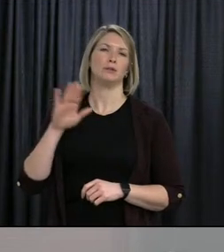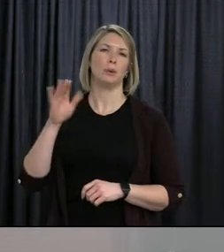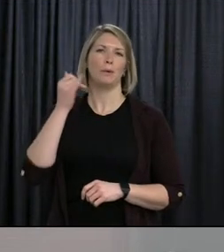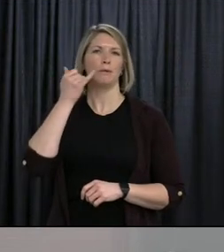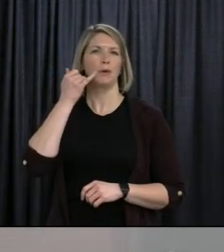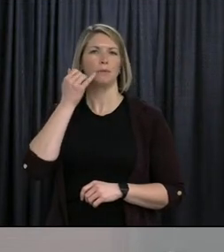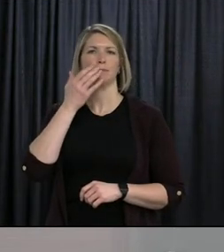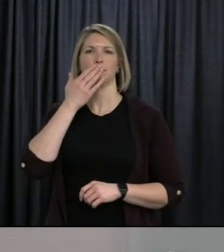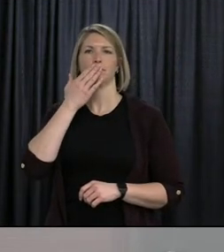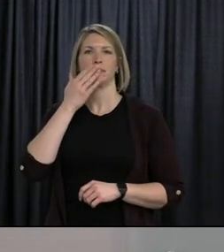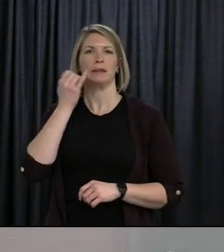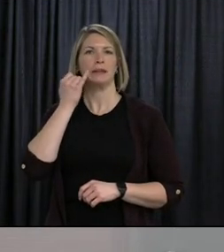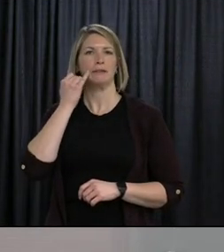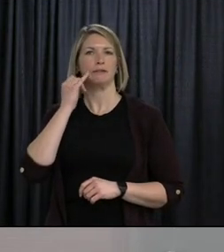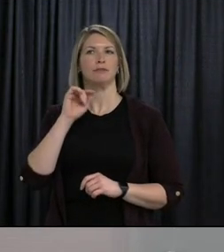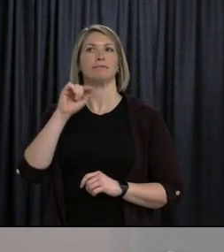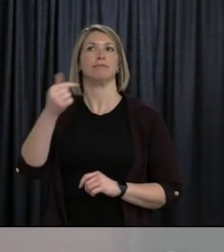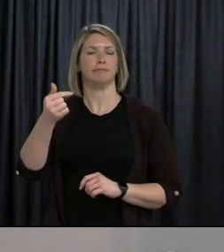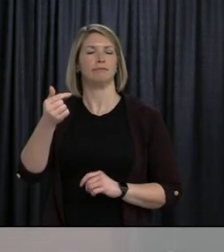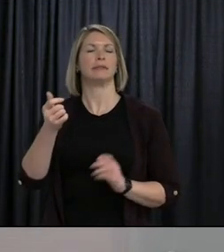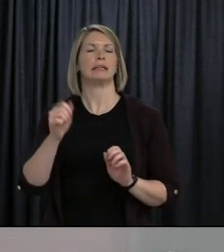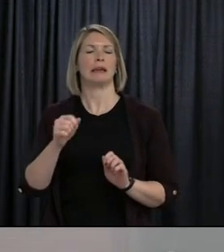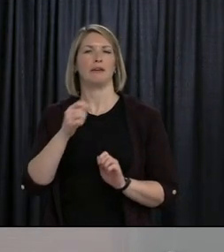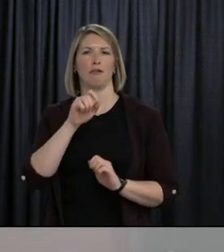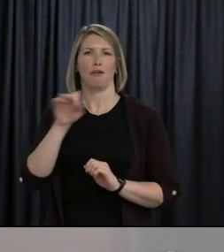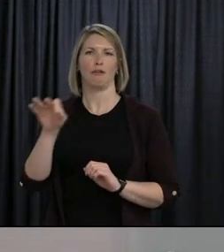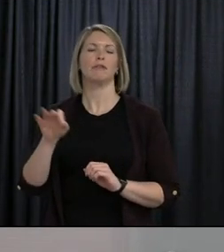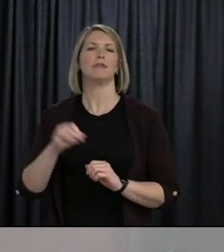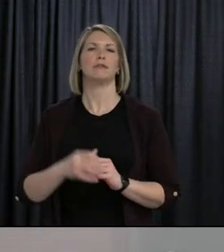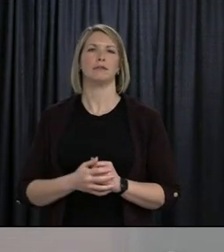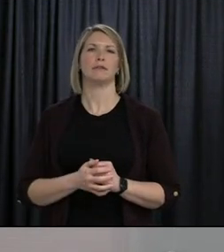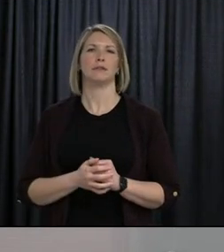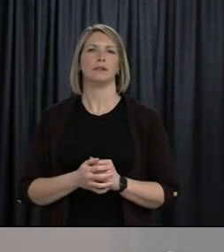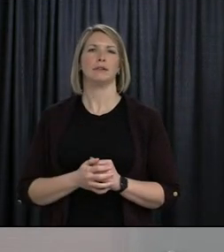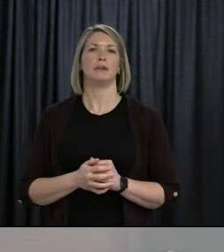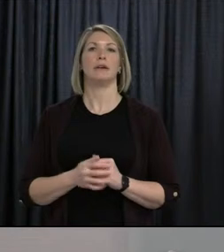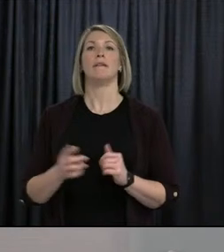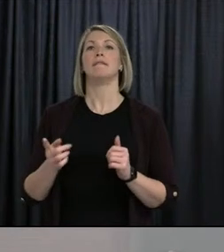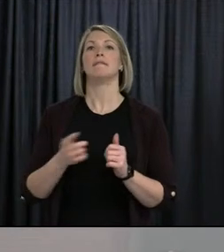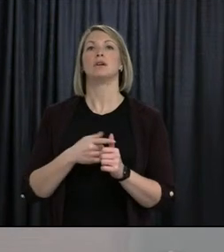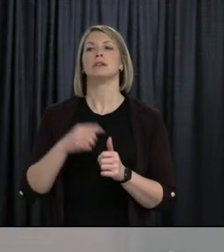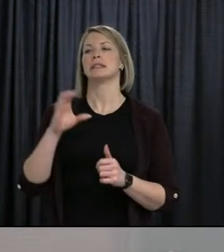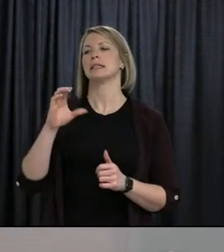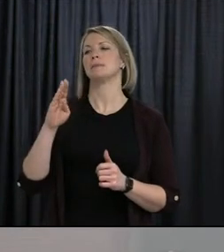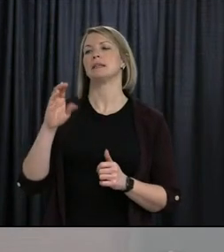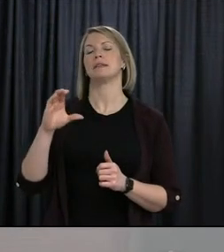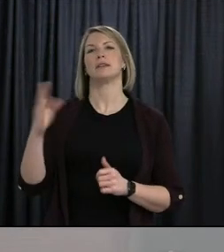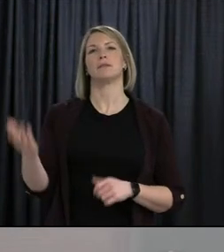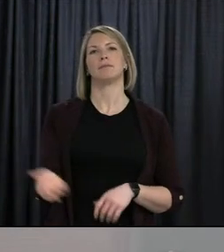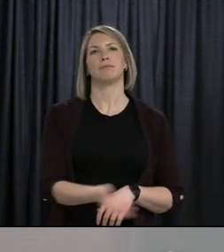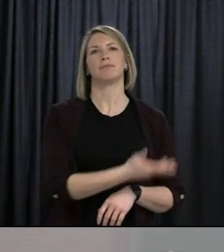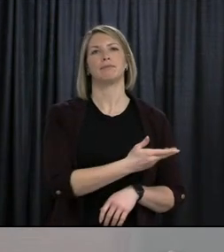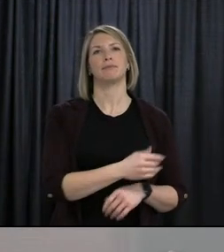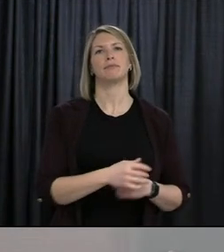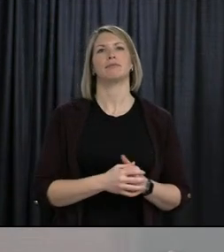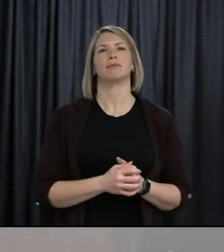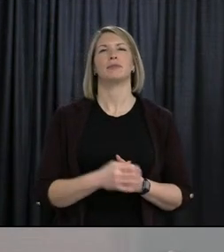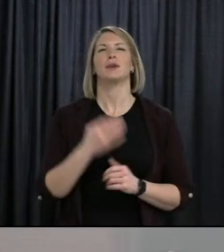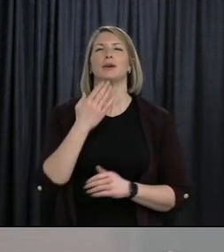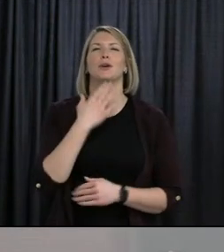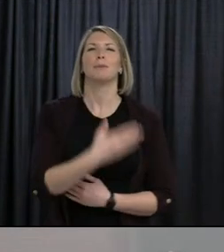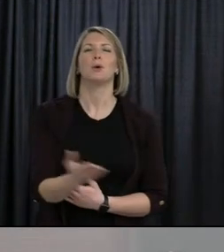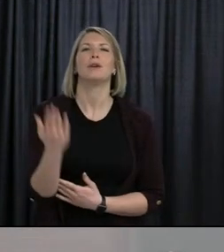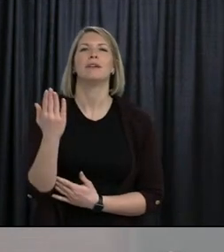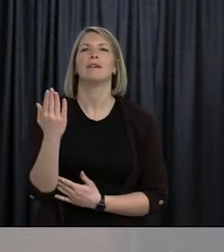it is your turn to speak. Our first questions are from Cecil here, CBC News. Hi. Good morning.